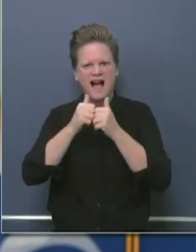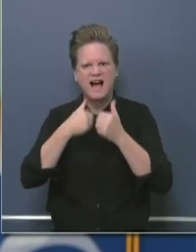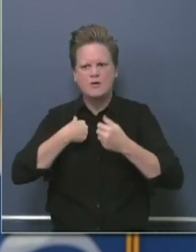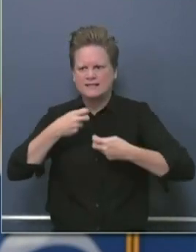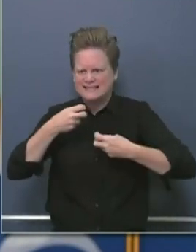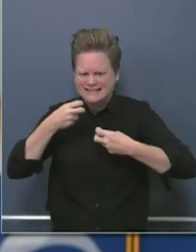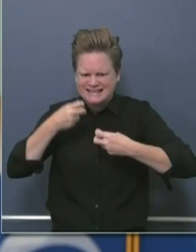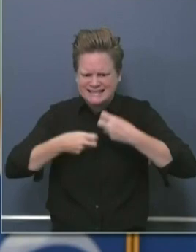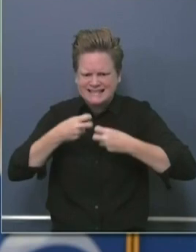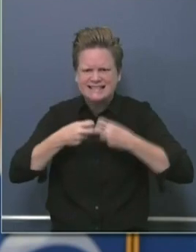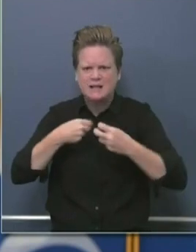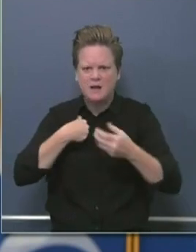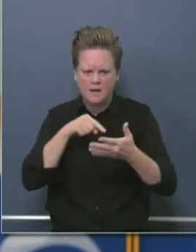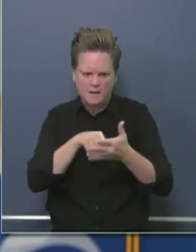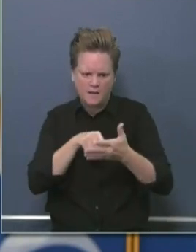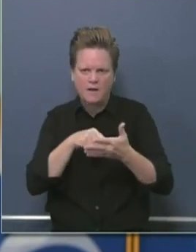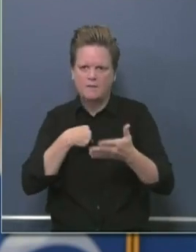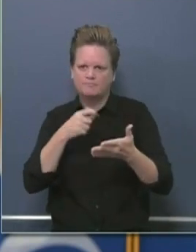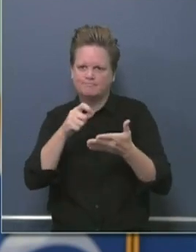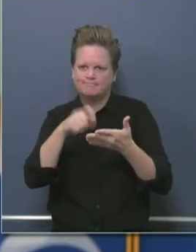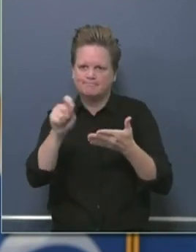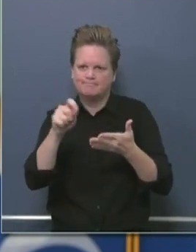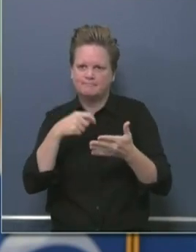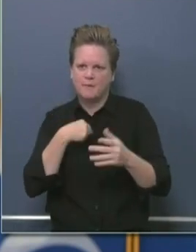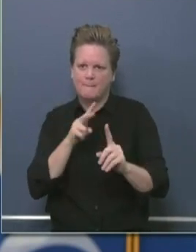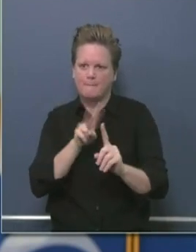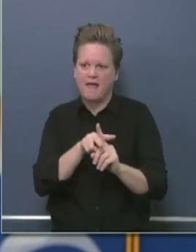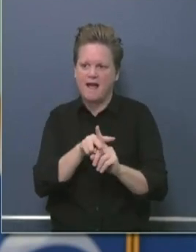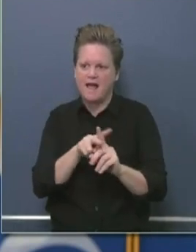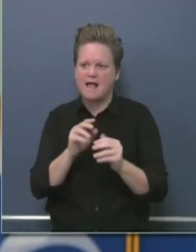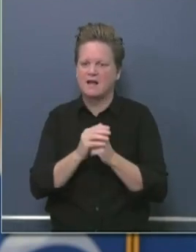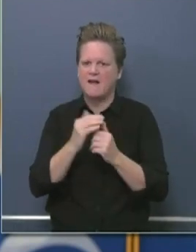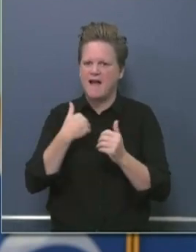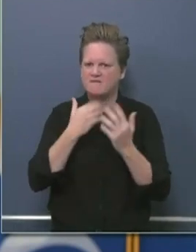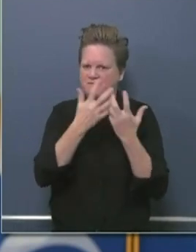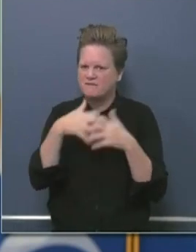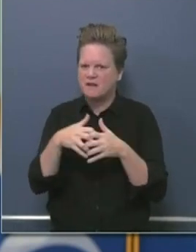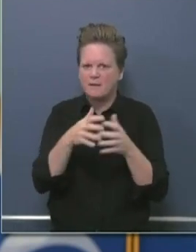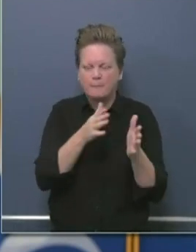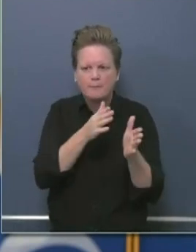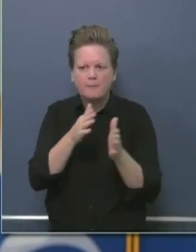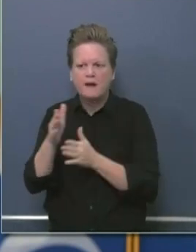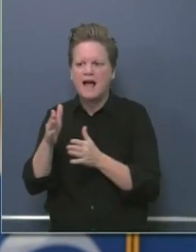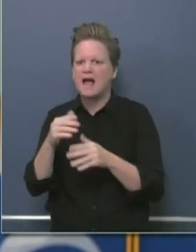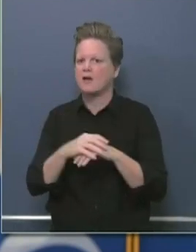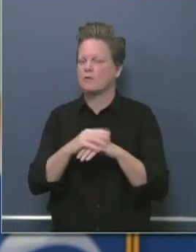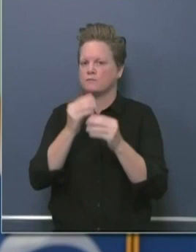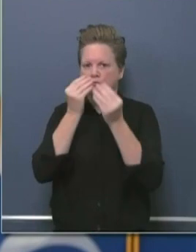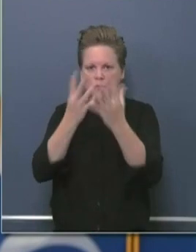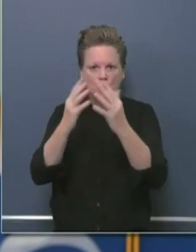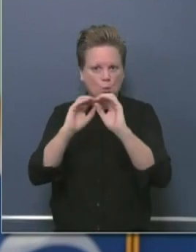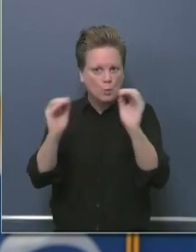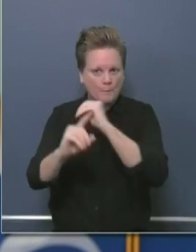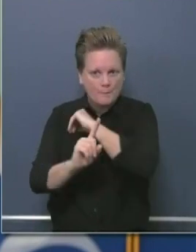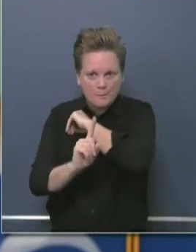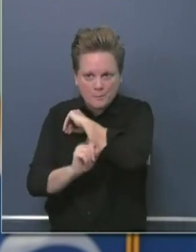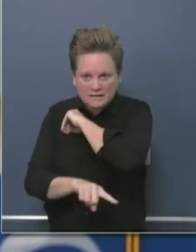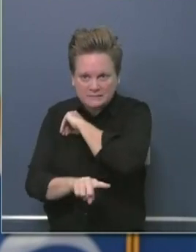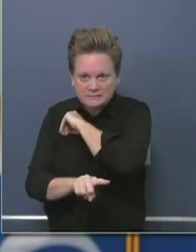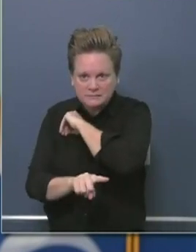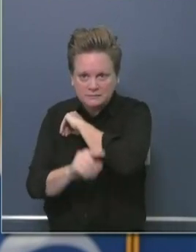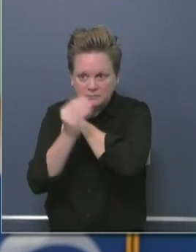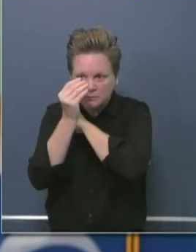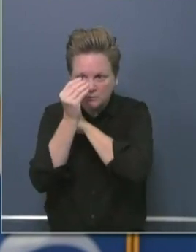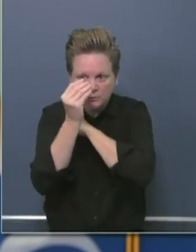to experience that penalty at least through the end of next May. So we think this is significant clarification. We think this could be